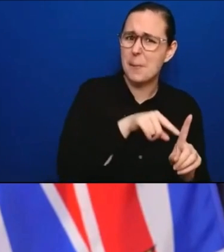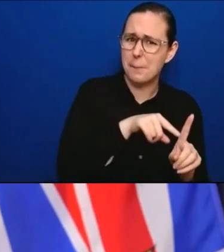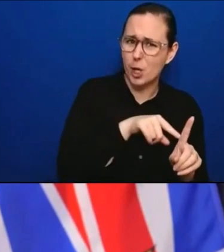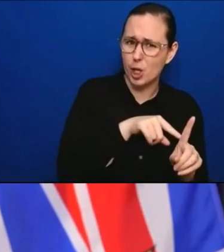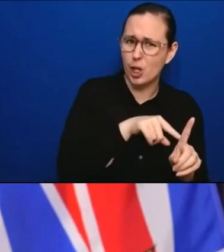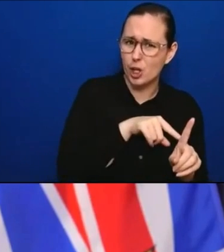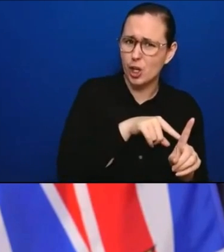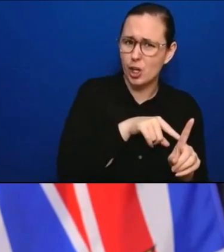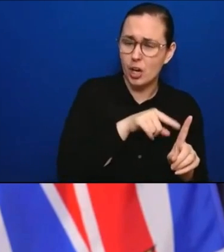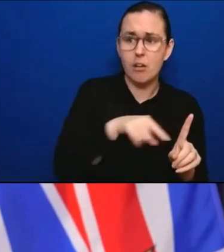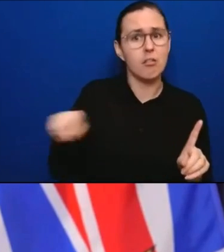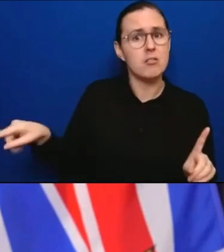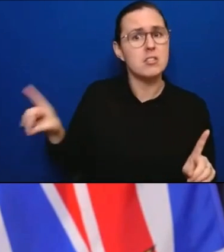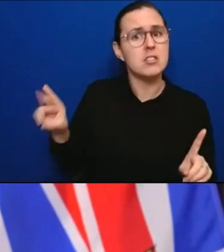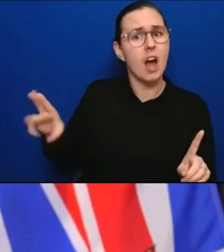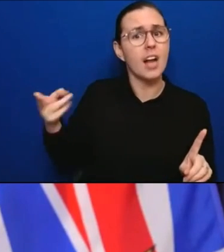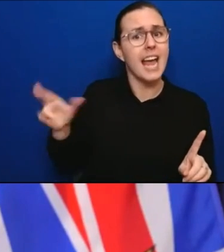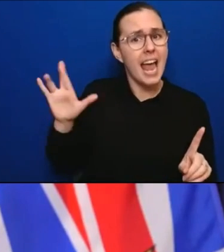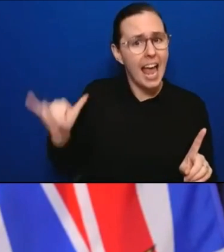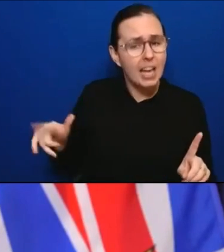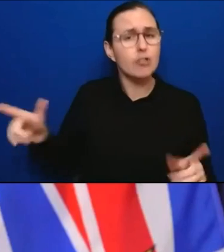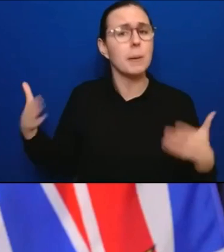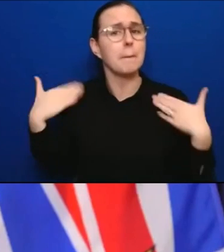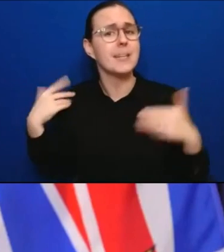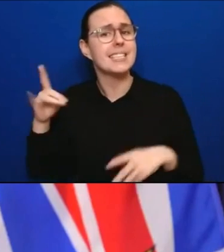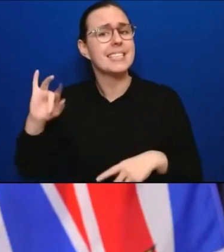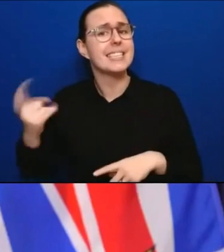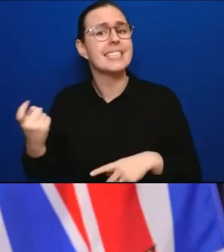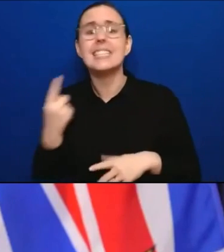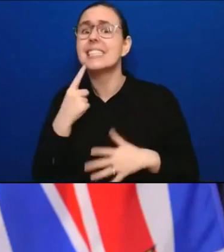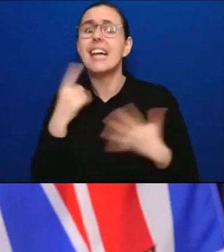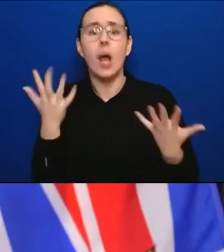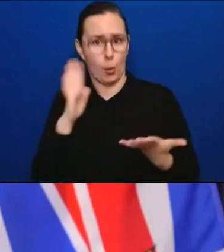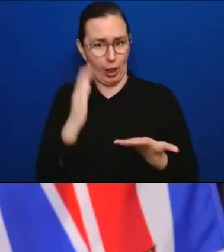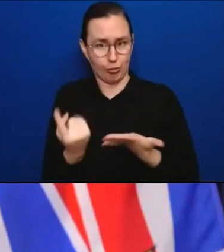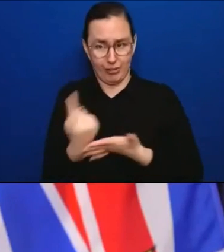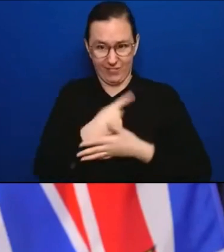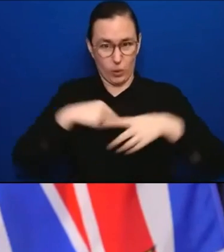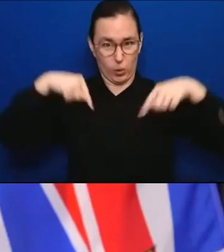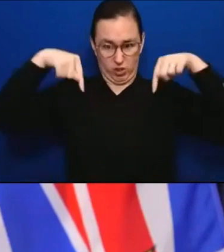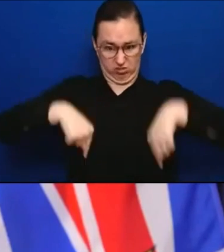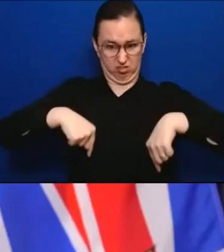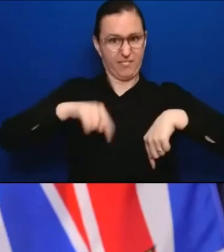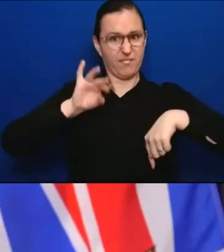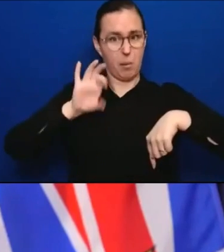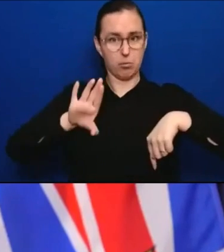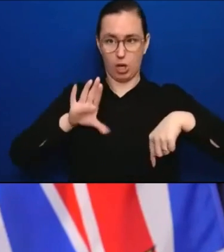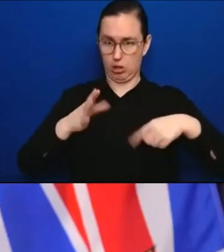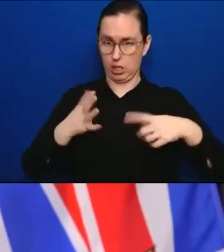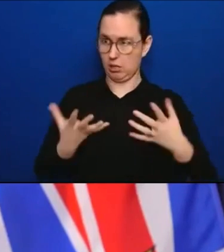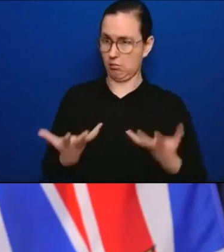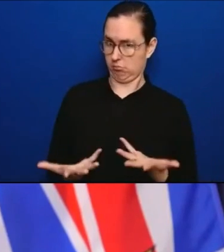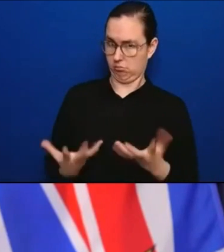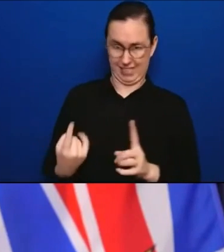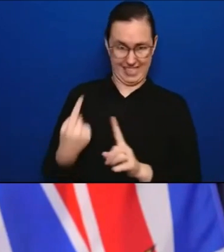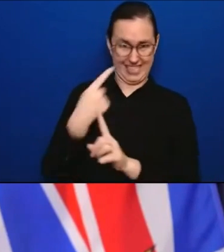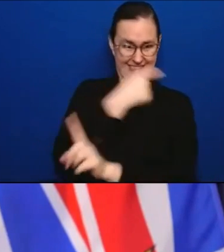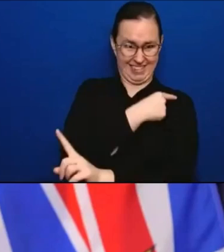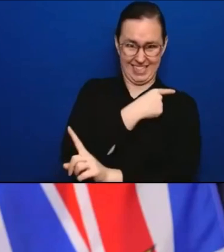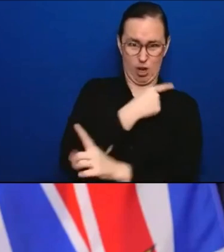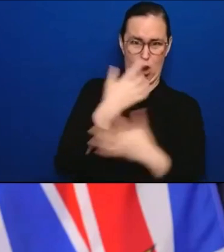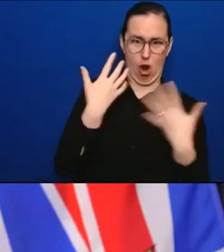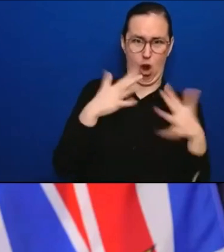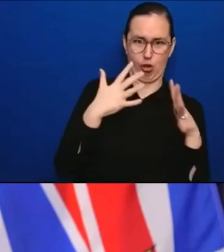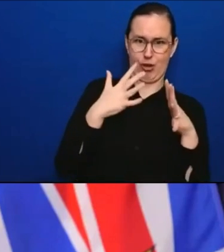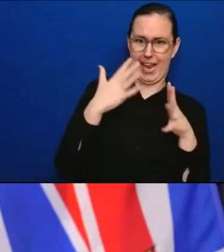brought upon the public today by any protest, any horn honking, any encampments. It was brought